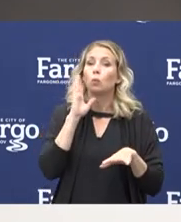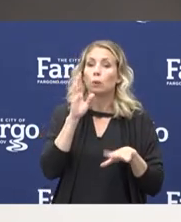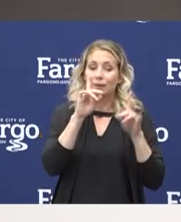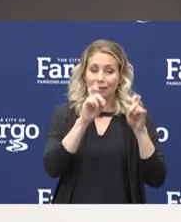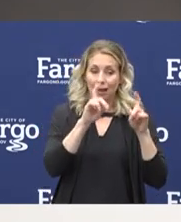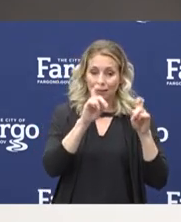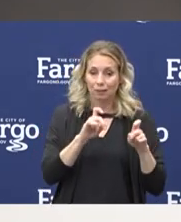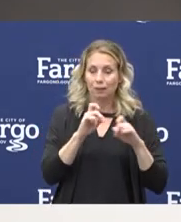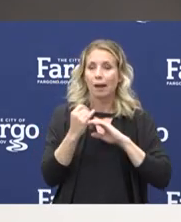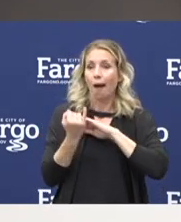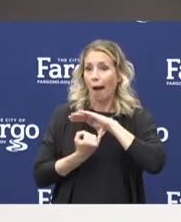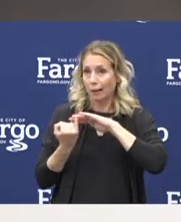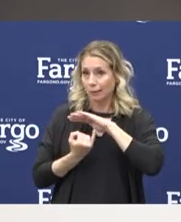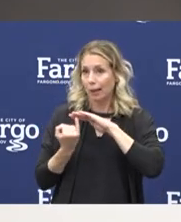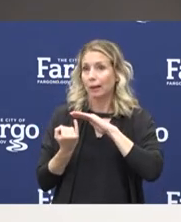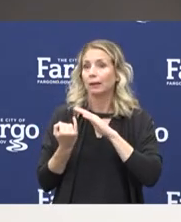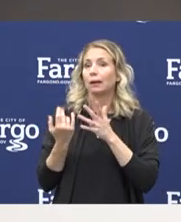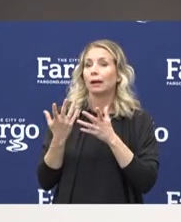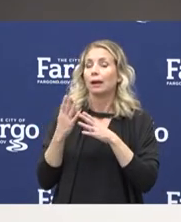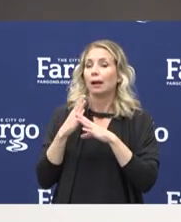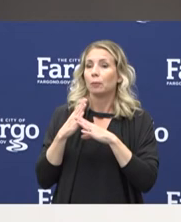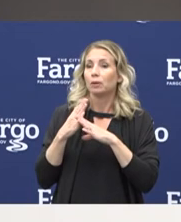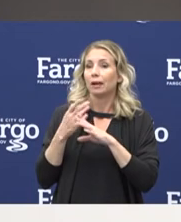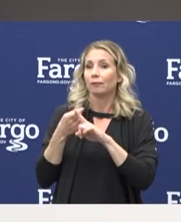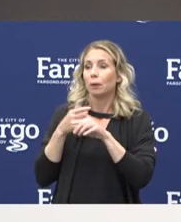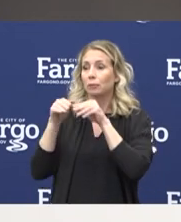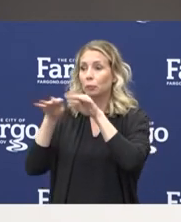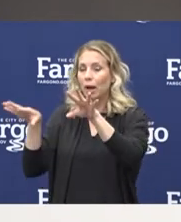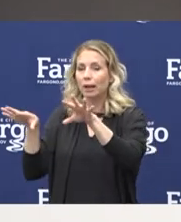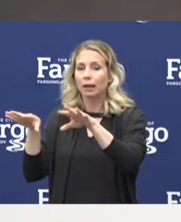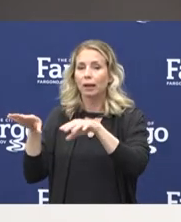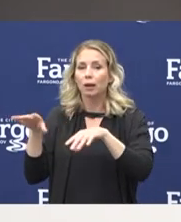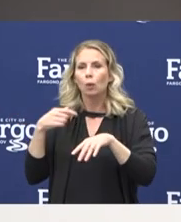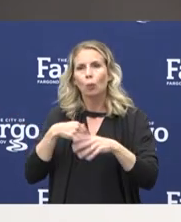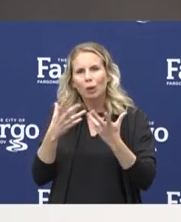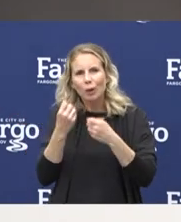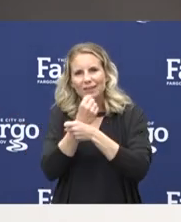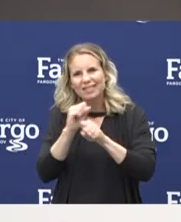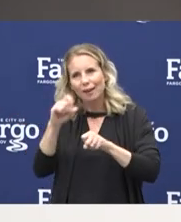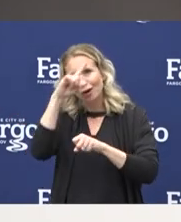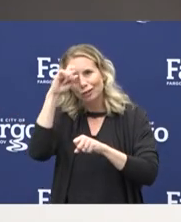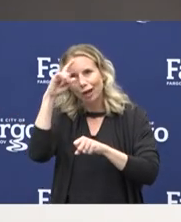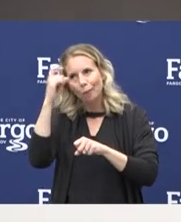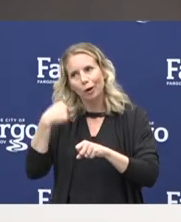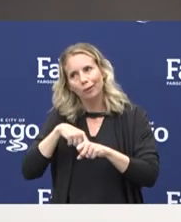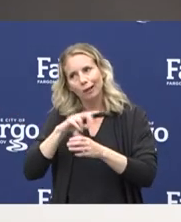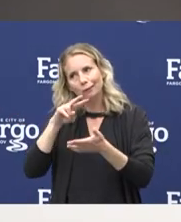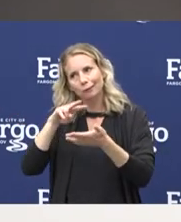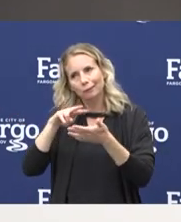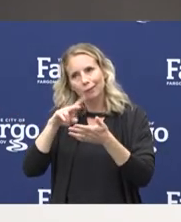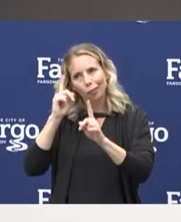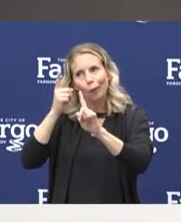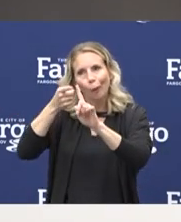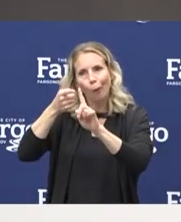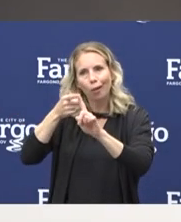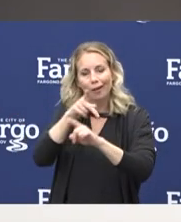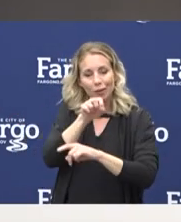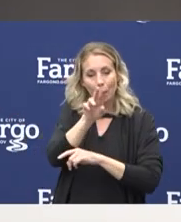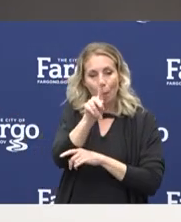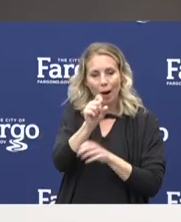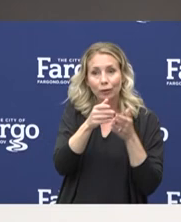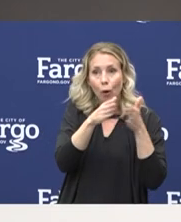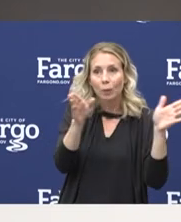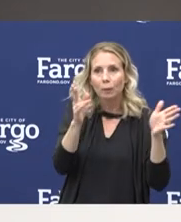going throughout the community. As we all want to do, we want to save our summer, and that's what we're working for. You see the parks have opened up. You see